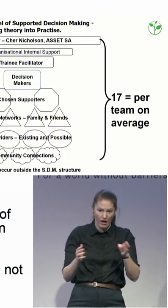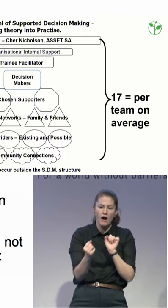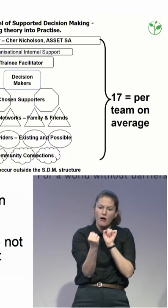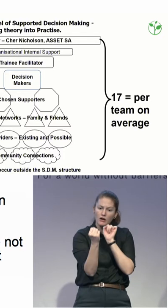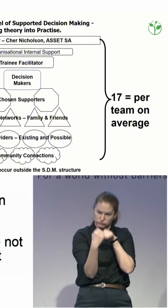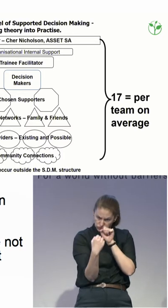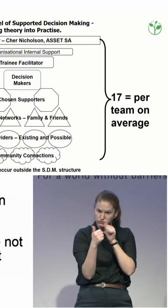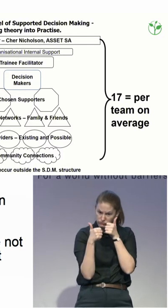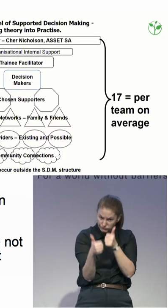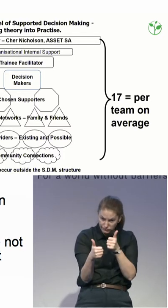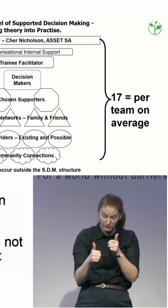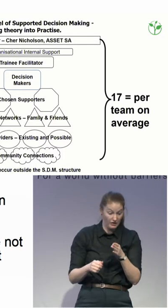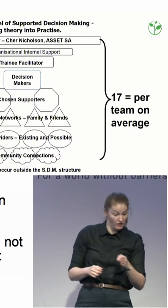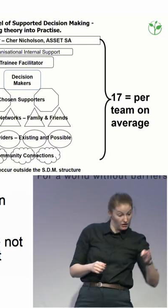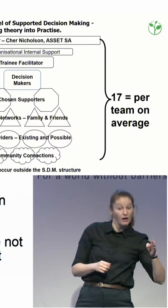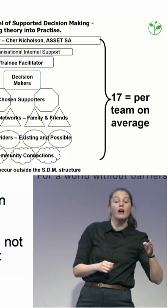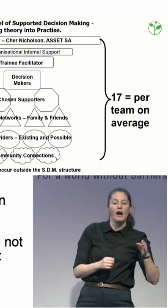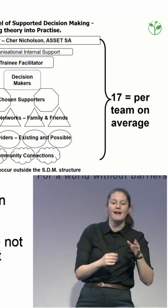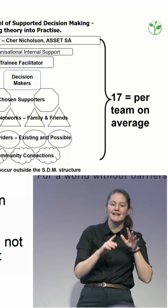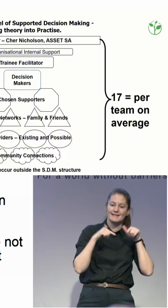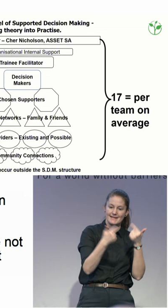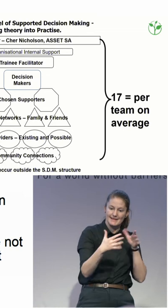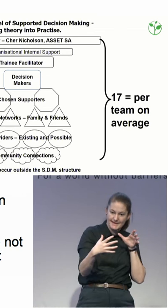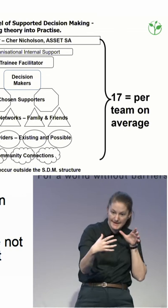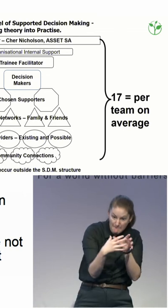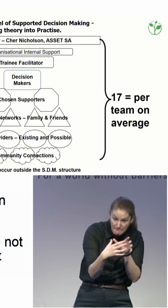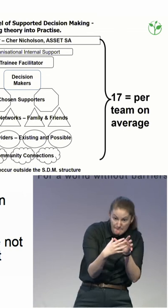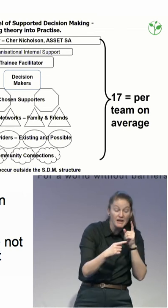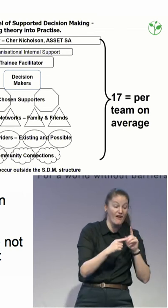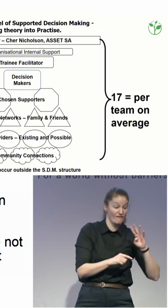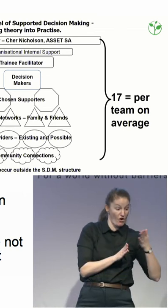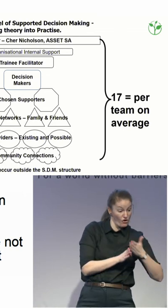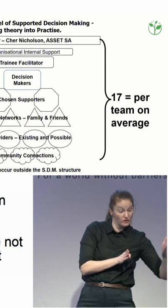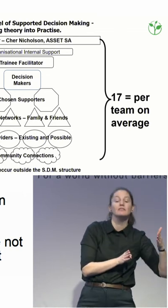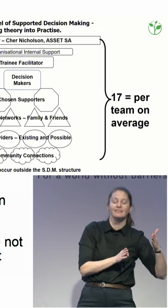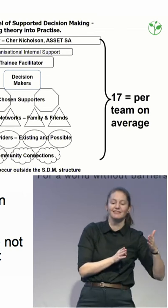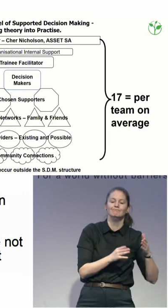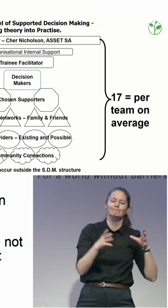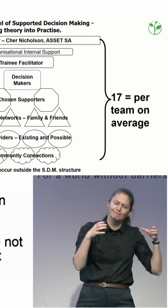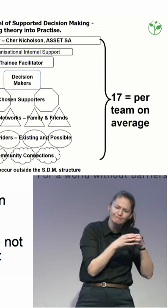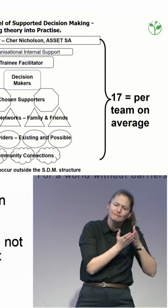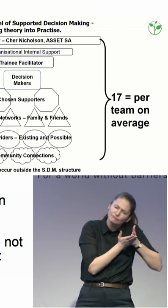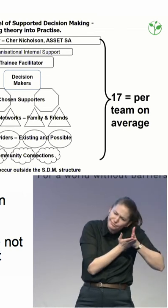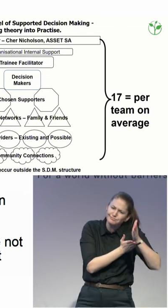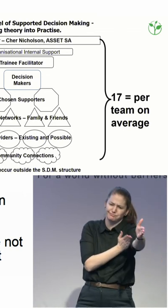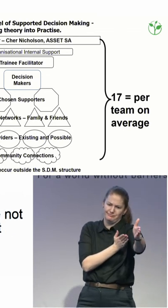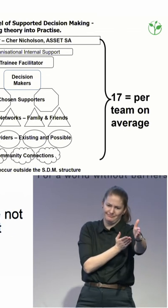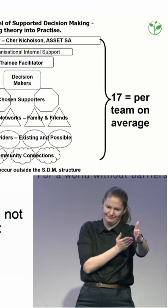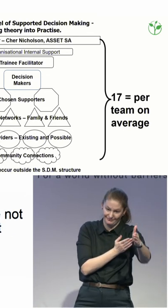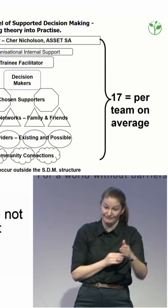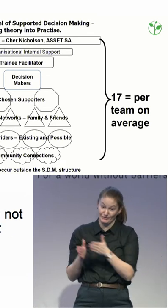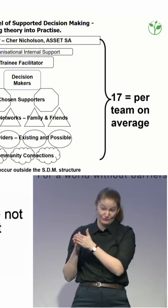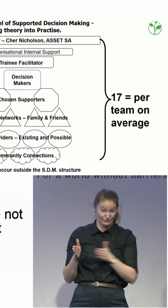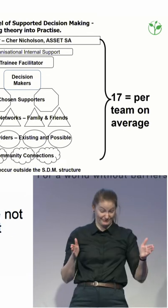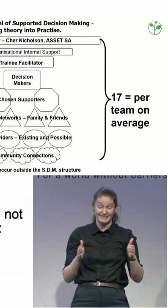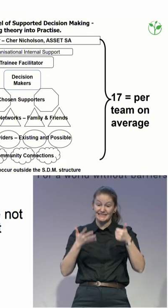exit and sustainability. So after the six months of the intense work, what will happen is we do work to make the